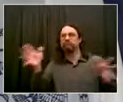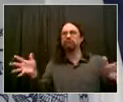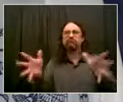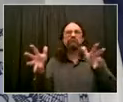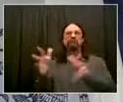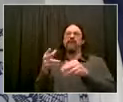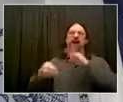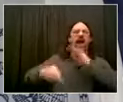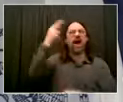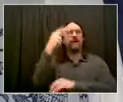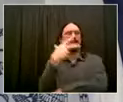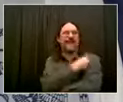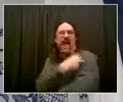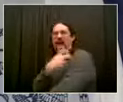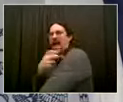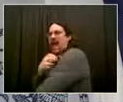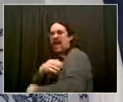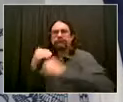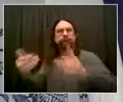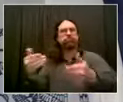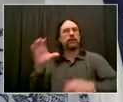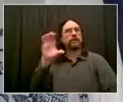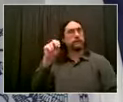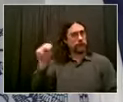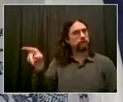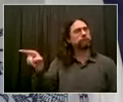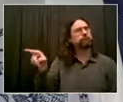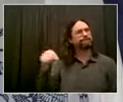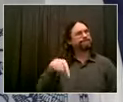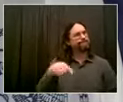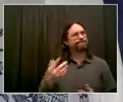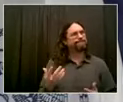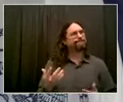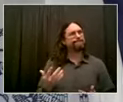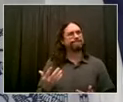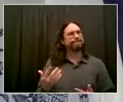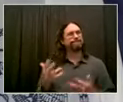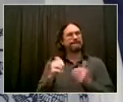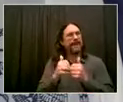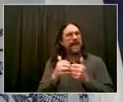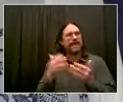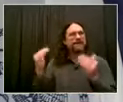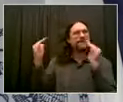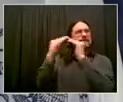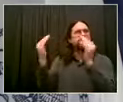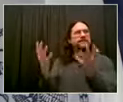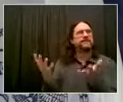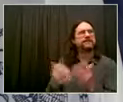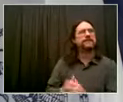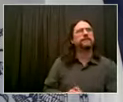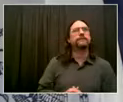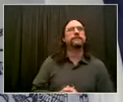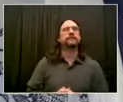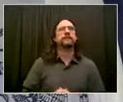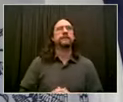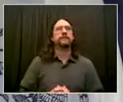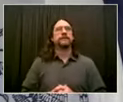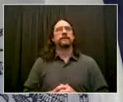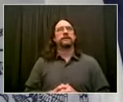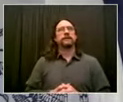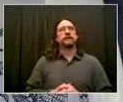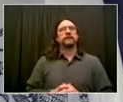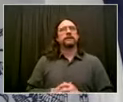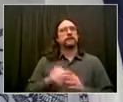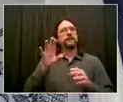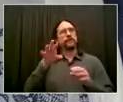successfully. The process has worked. You know, the team has done a great job. All those wonderful vaccinators out there, I want to thank them again.